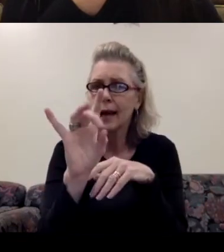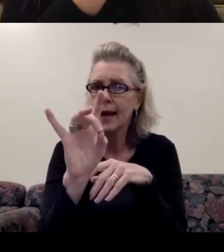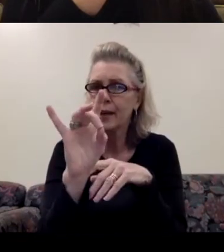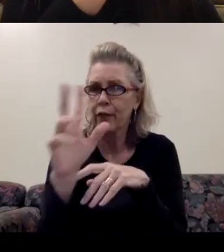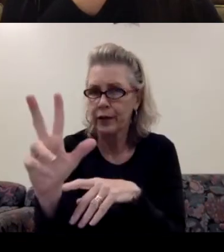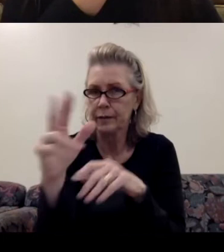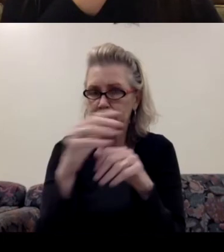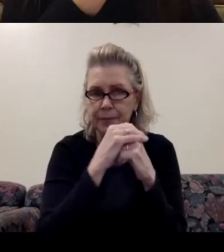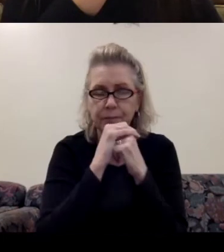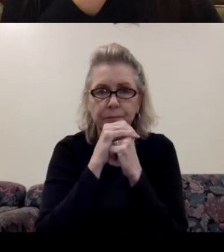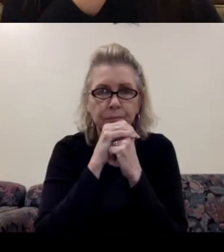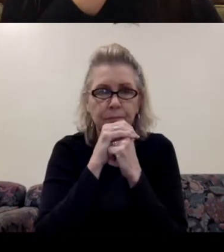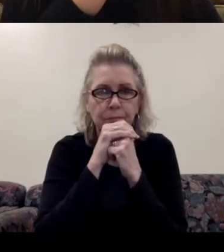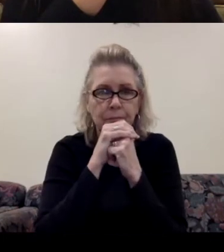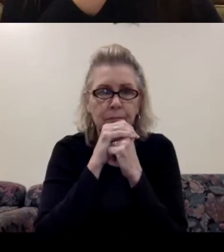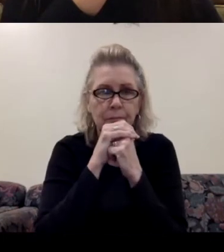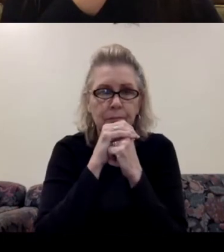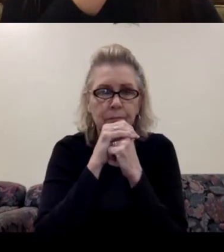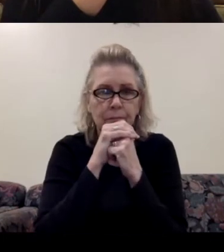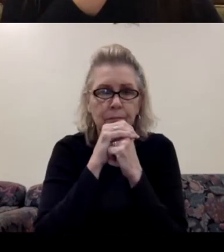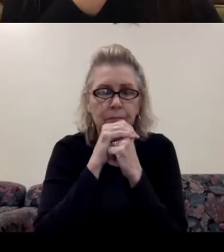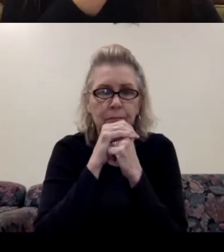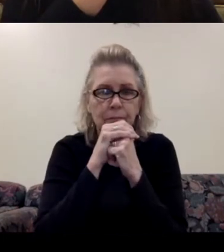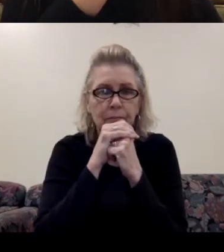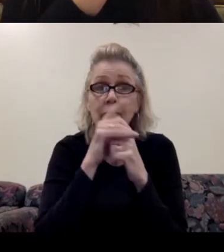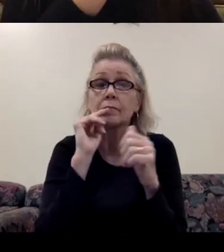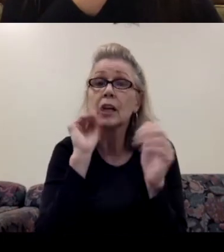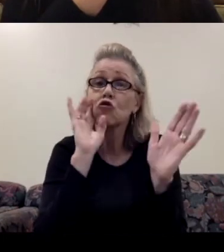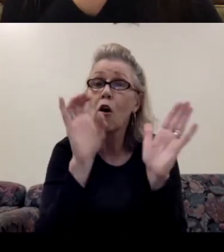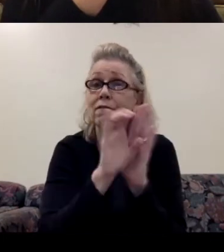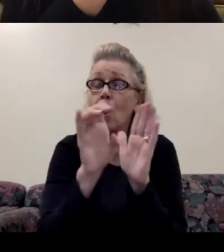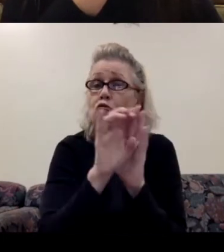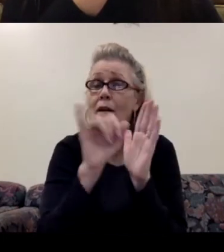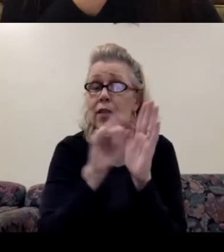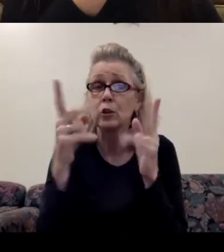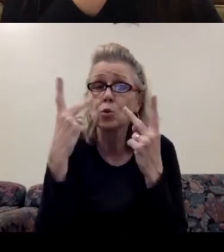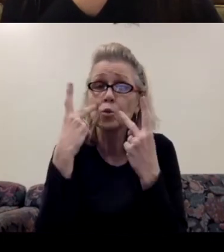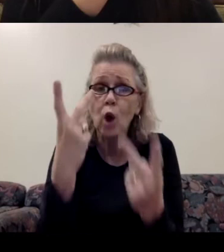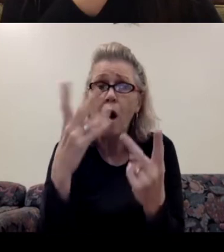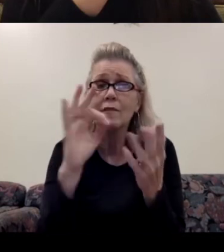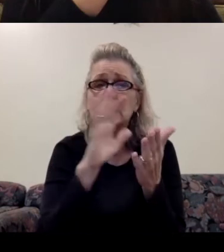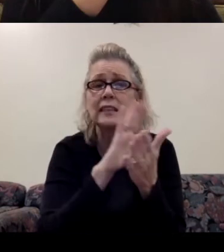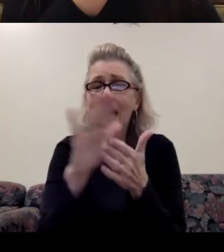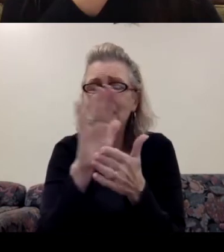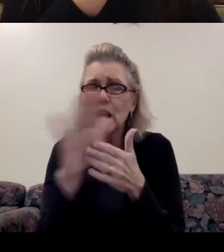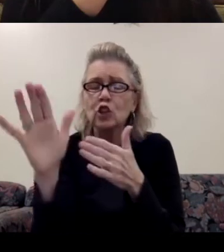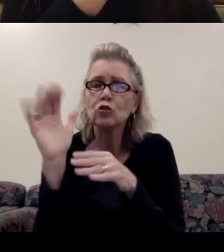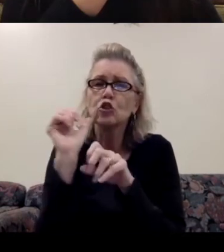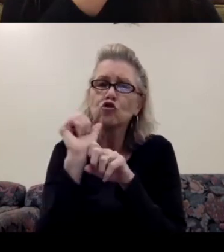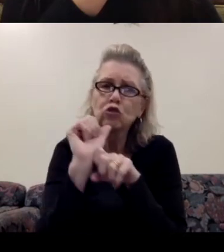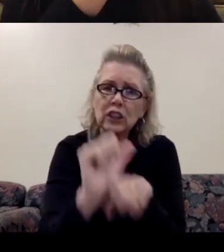And I, who had the, the, there's photographs that you saw of sanitation's traditional